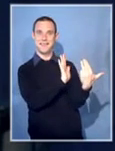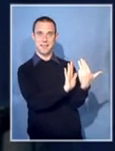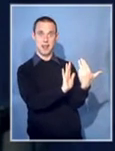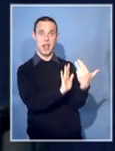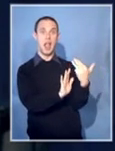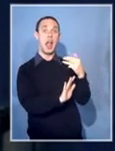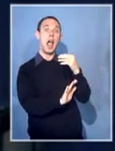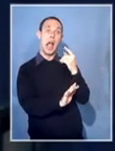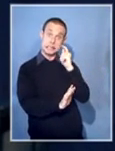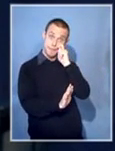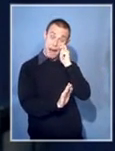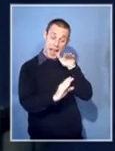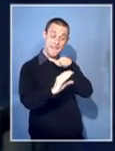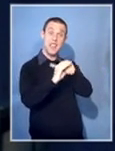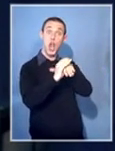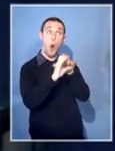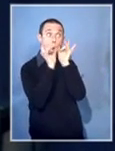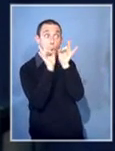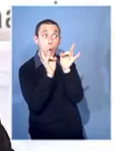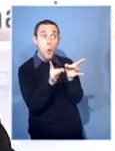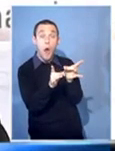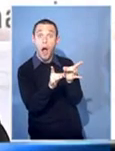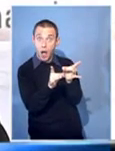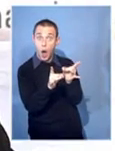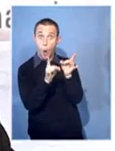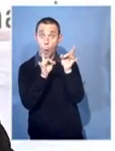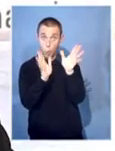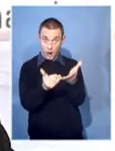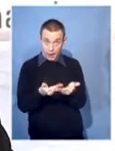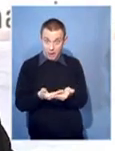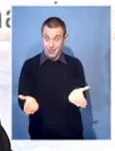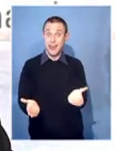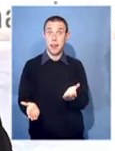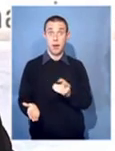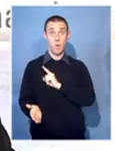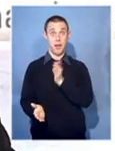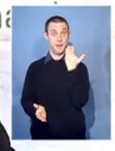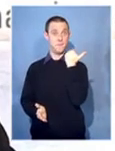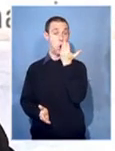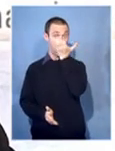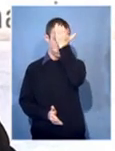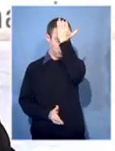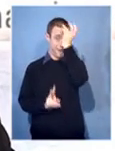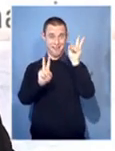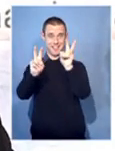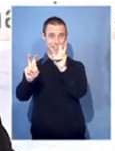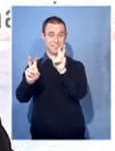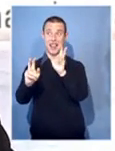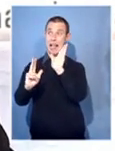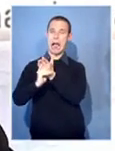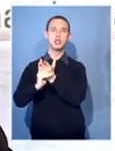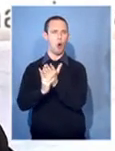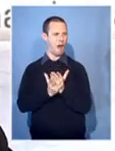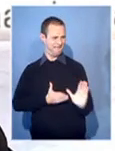drop charges against President Zuma? I don't want to comment about something that I have not seen and